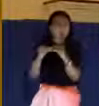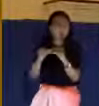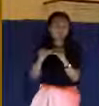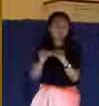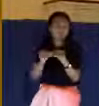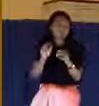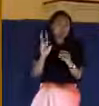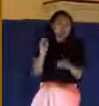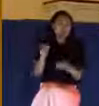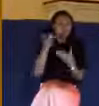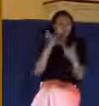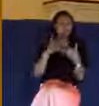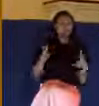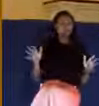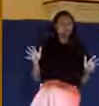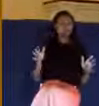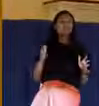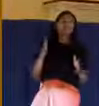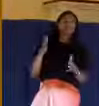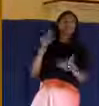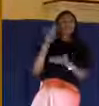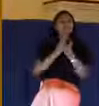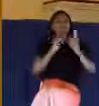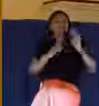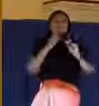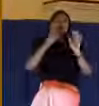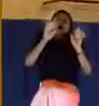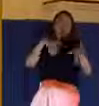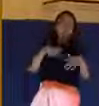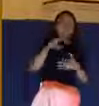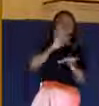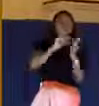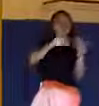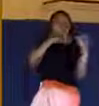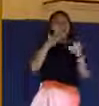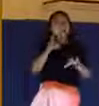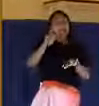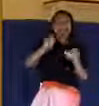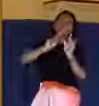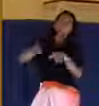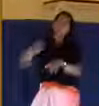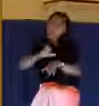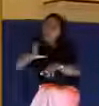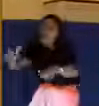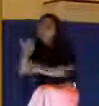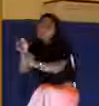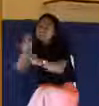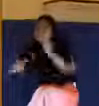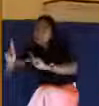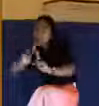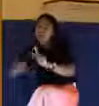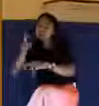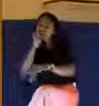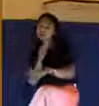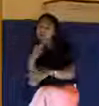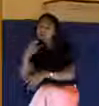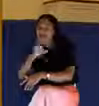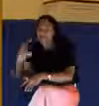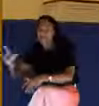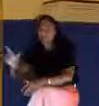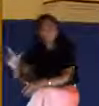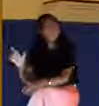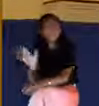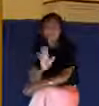someone say, well, Jesus had to go down and descend into hell and suffer the torment of hell. No, he suffered a torment of hell on the cross already.